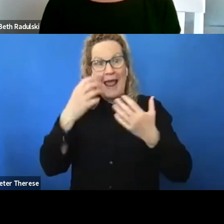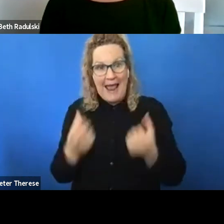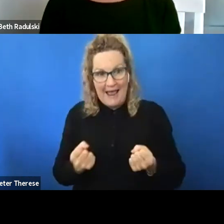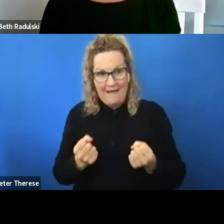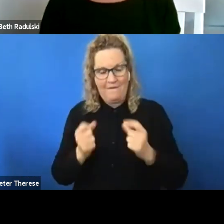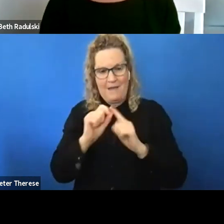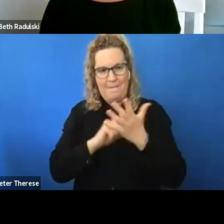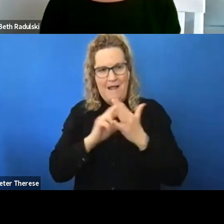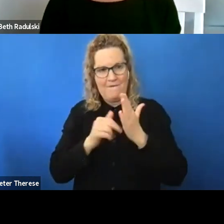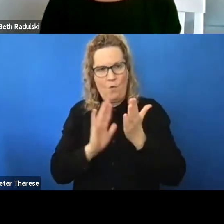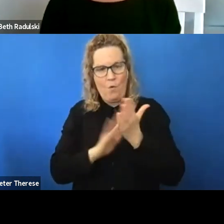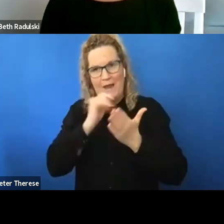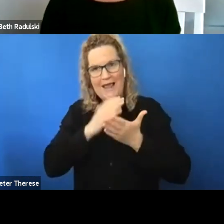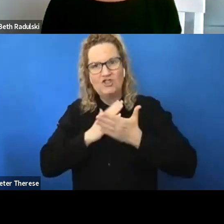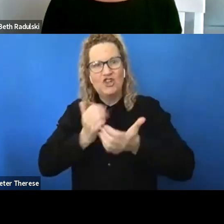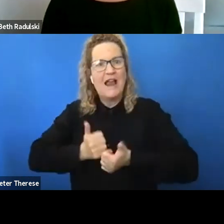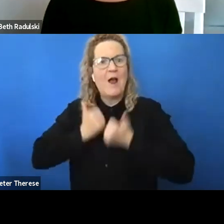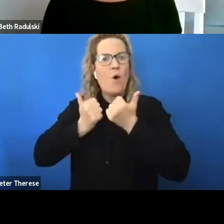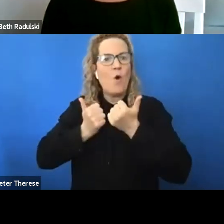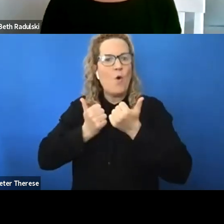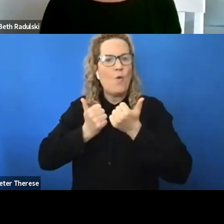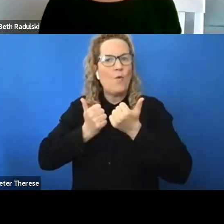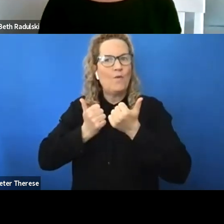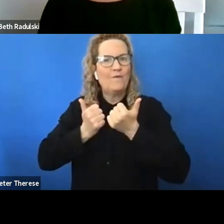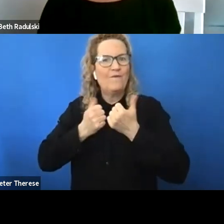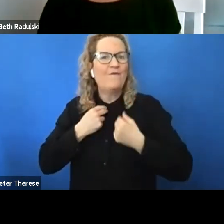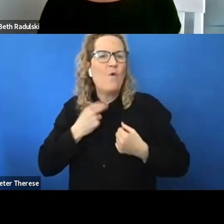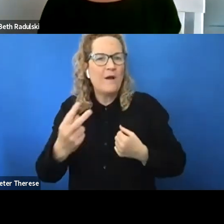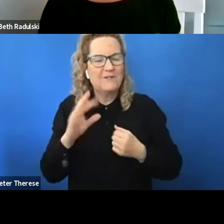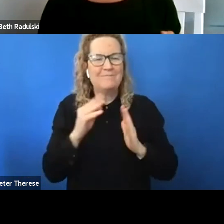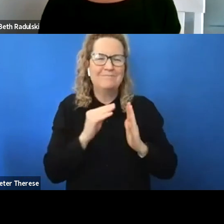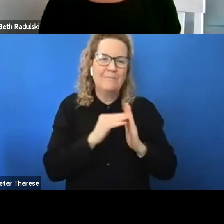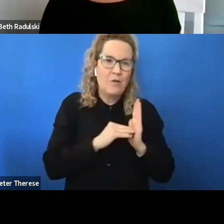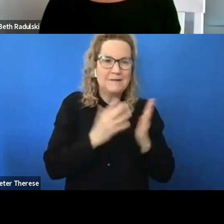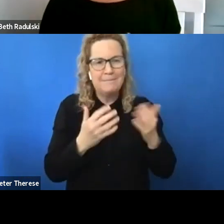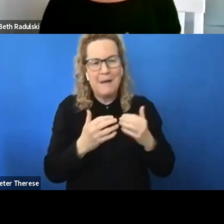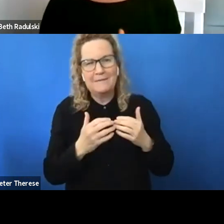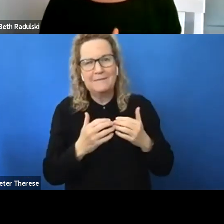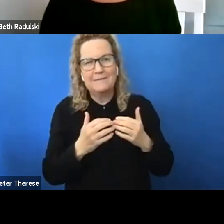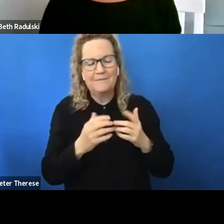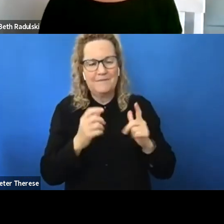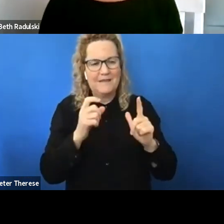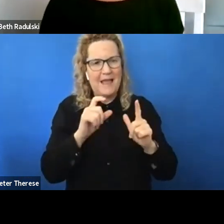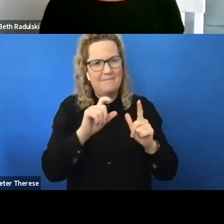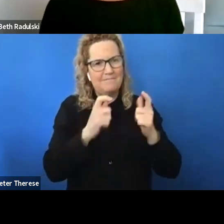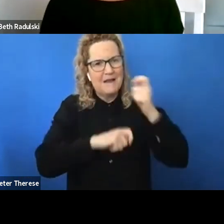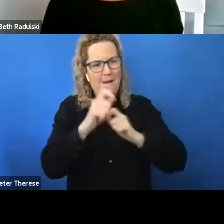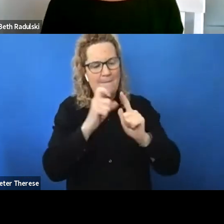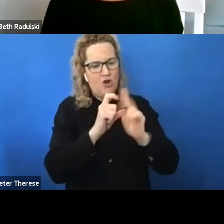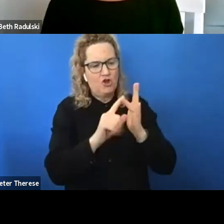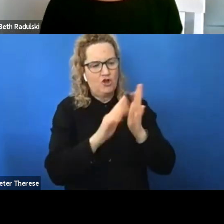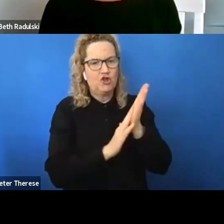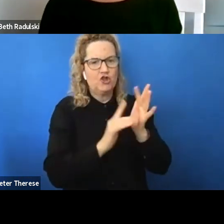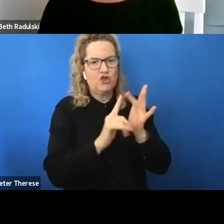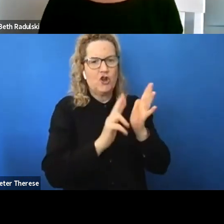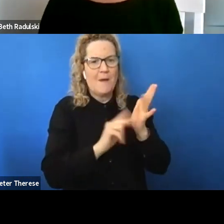can share our voice that's not really a policy but more just a um domino effect of what we can achieve that the